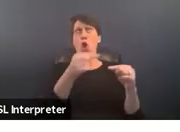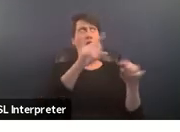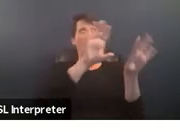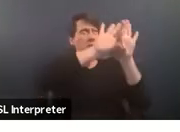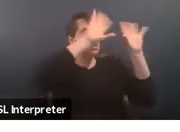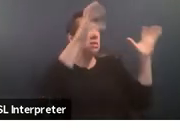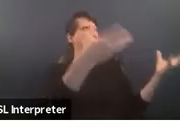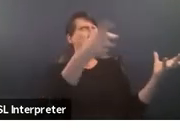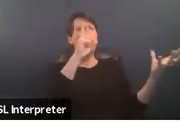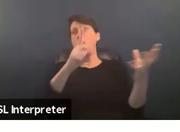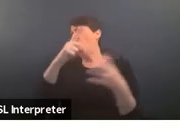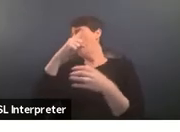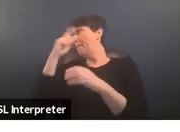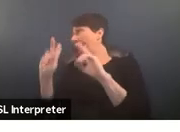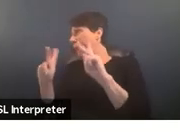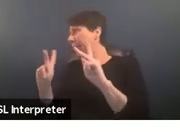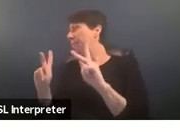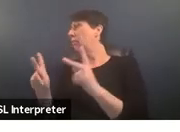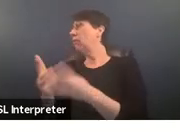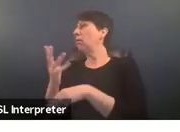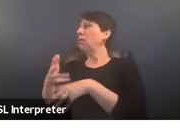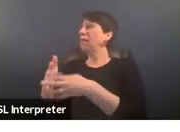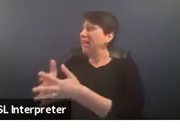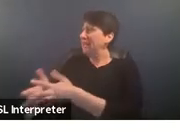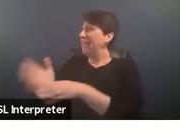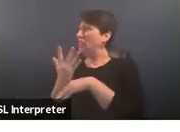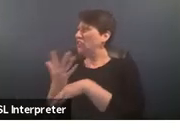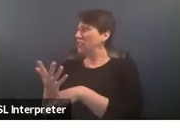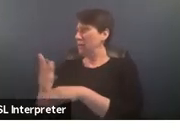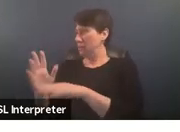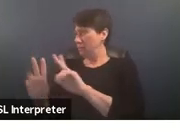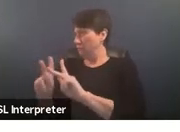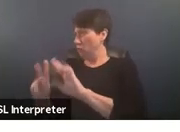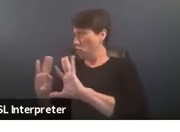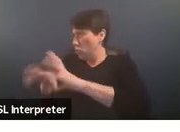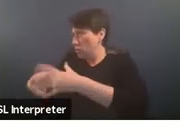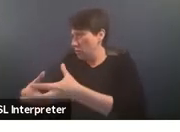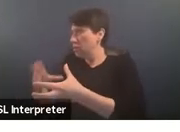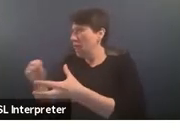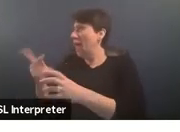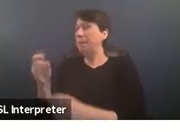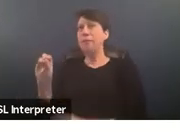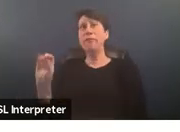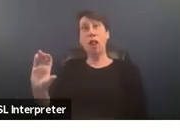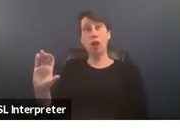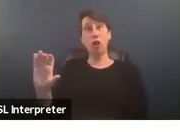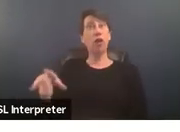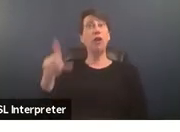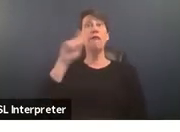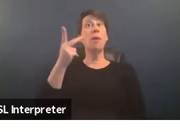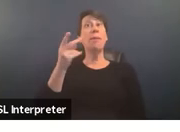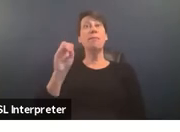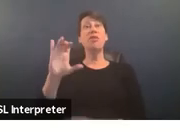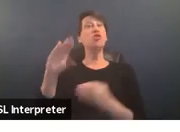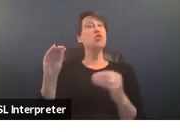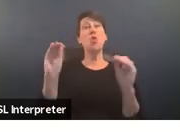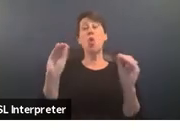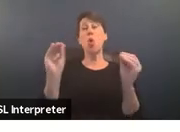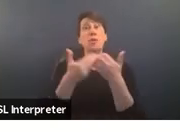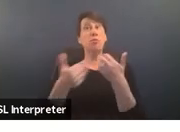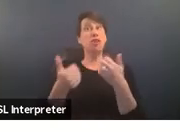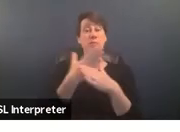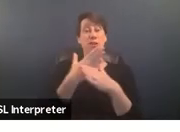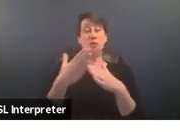indigenous folks and people of color for those of us who are survivors of color there's virtually no separation between